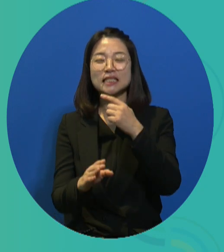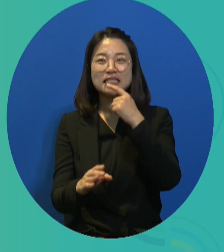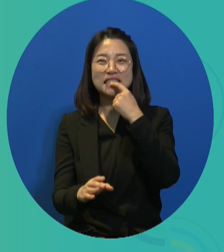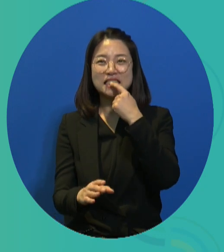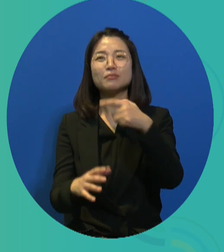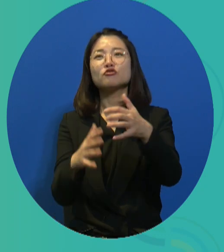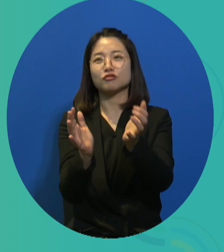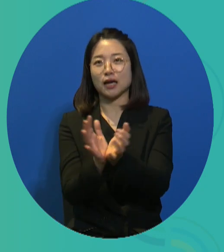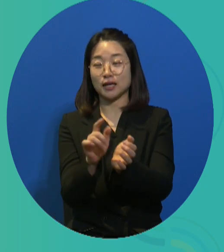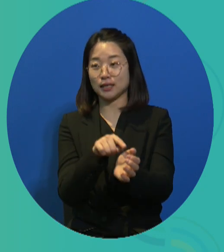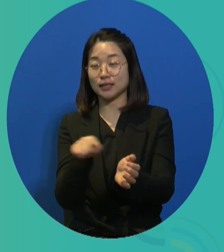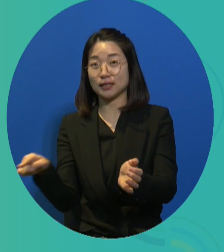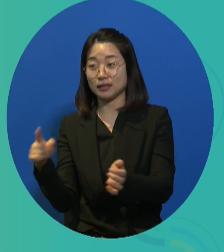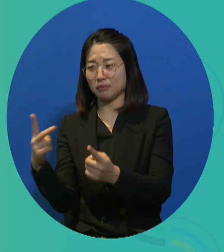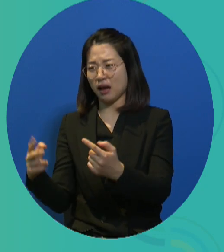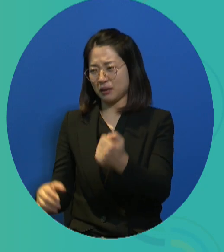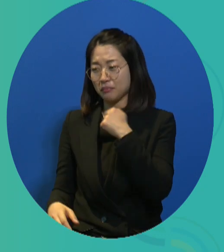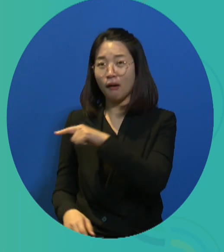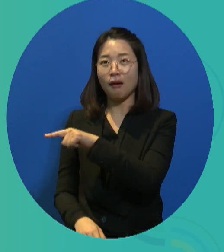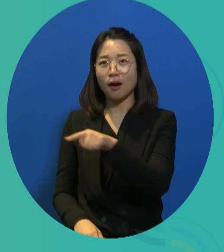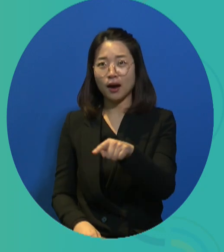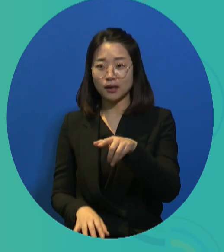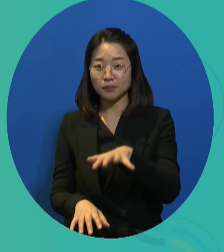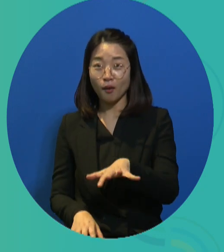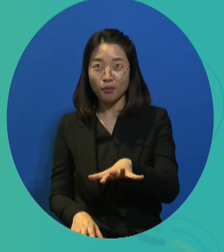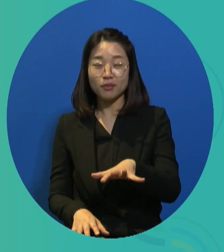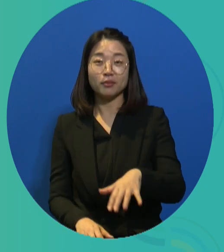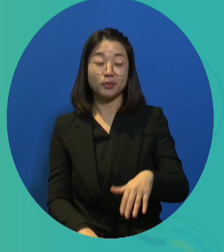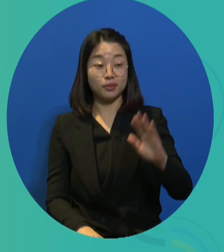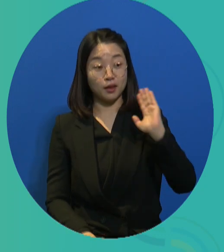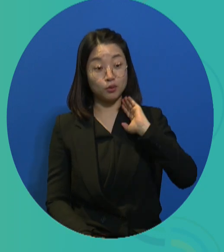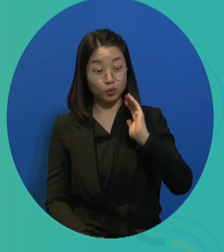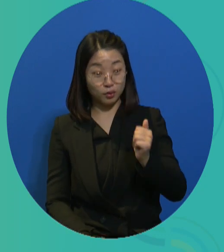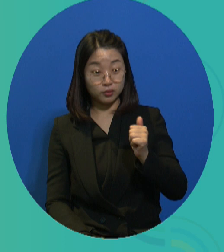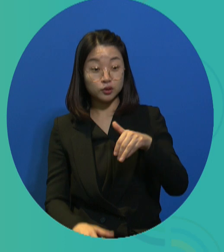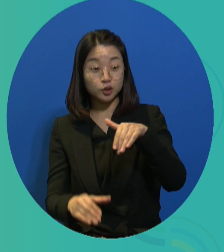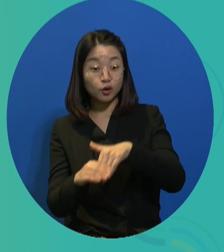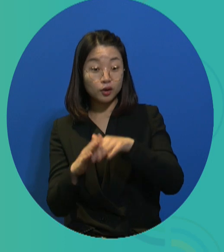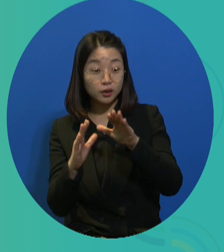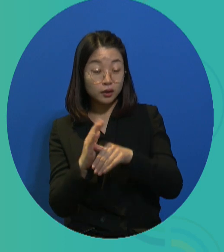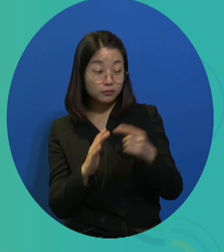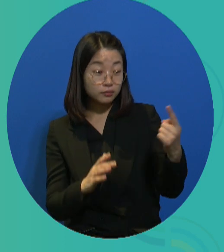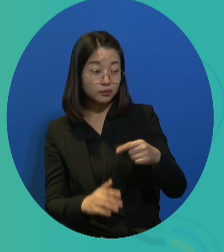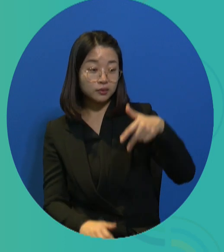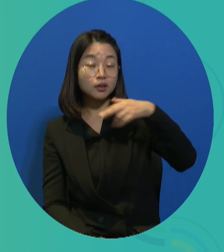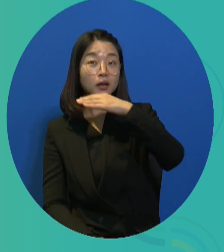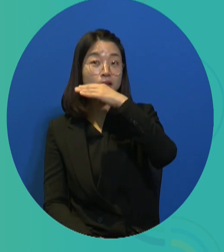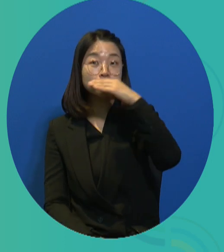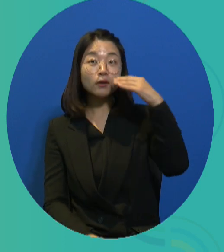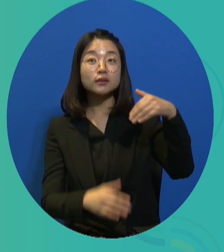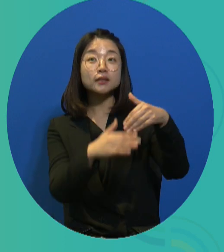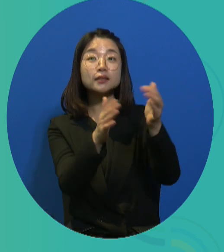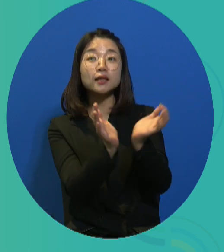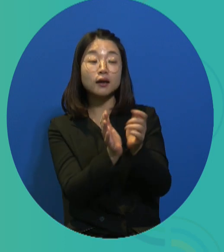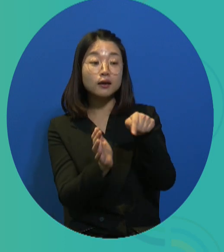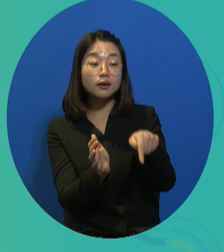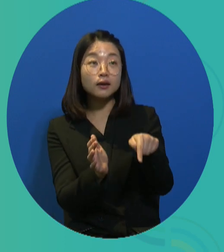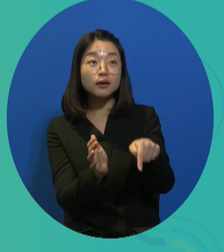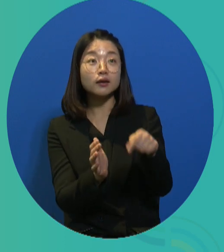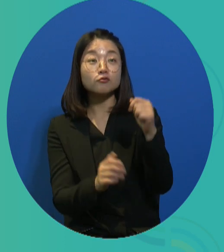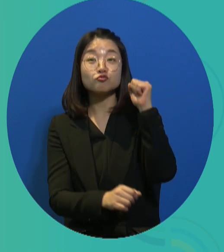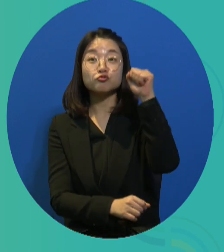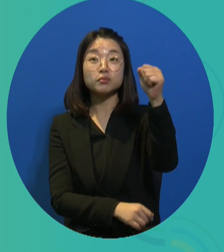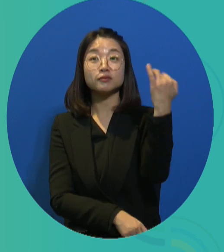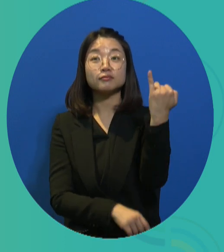they have huge dominance in our politics. But one party, one progressive political party